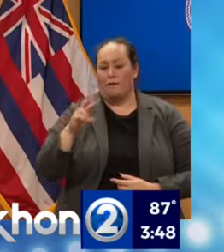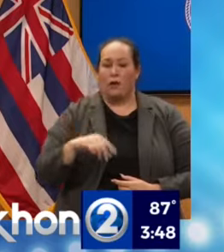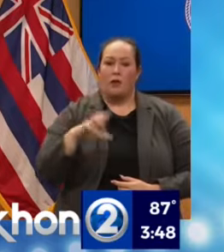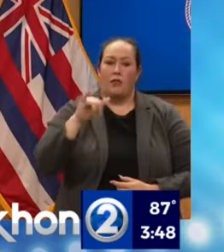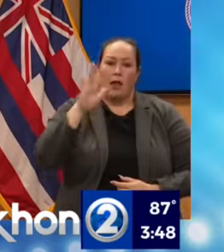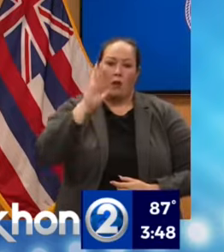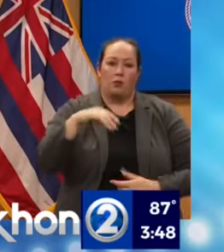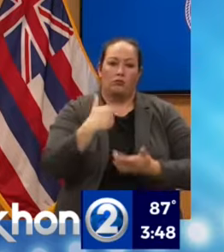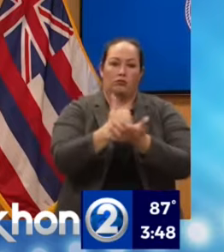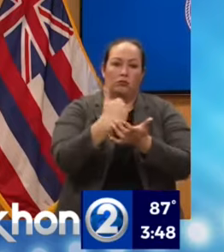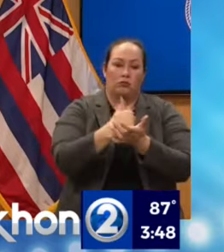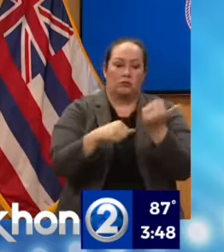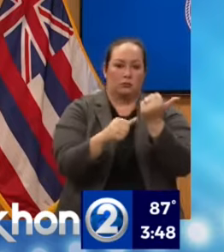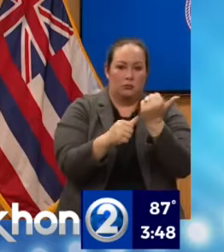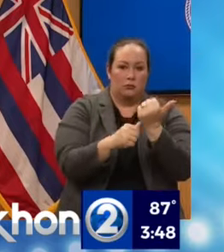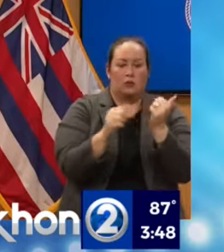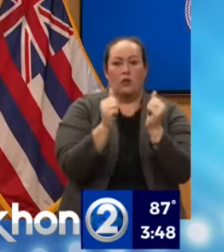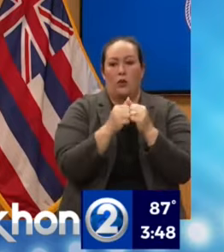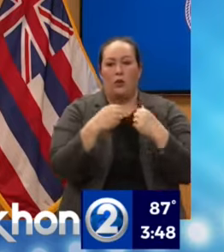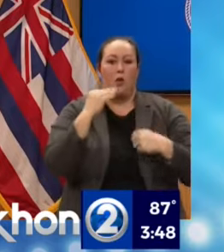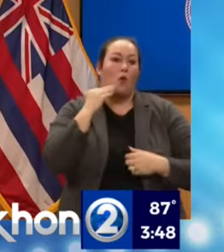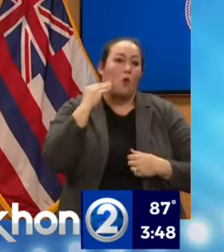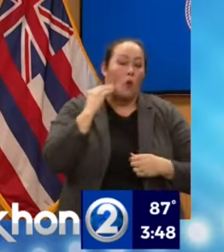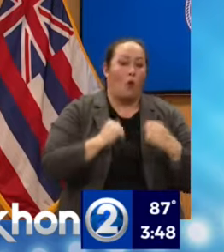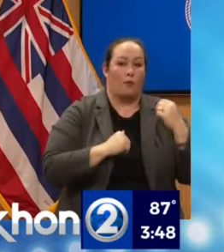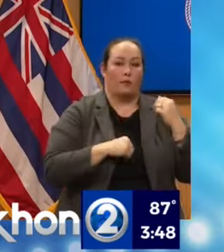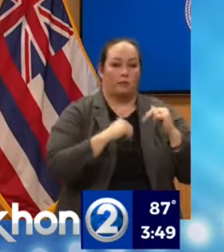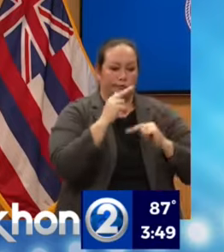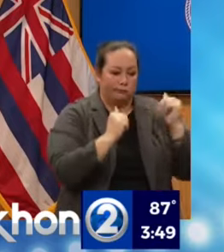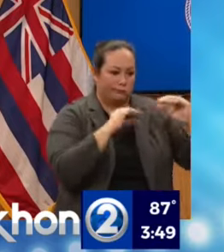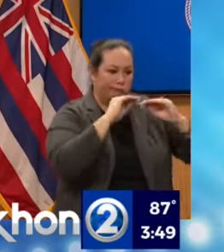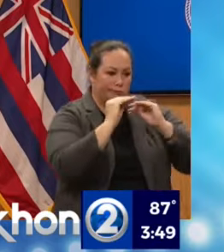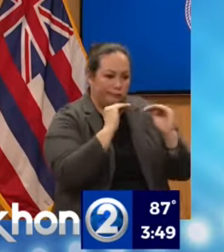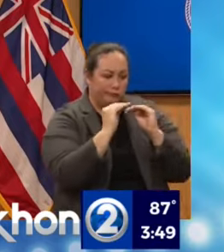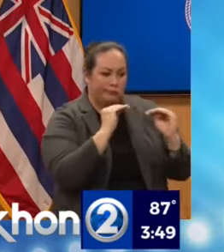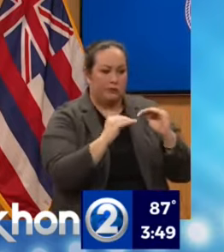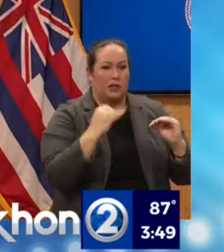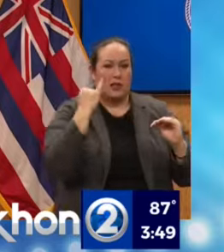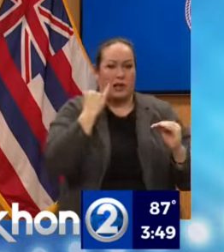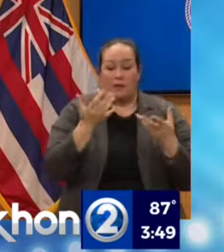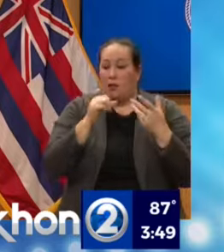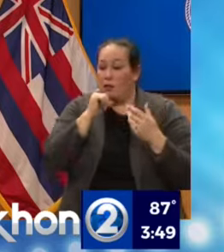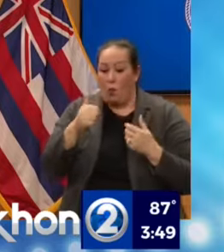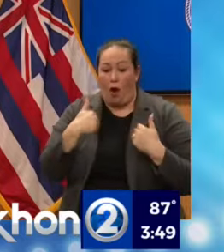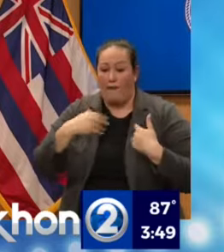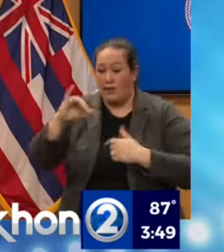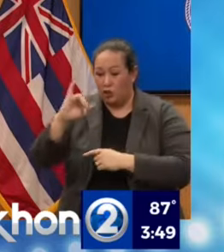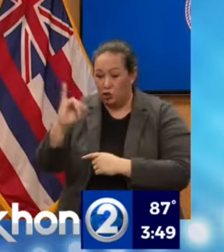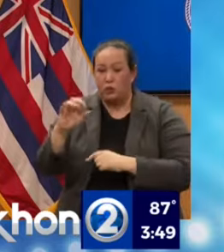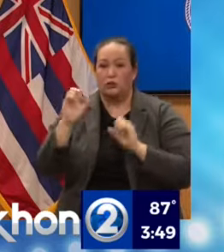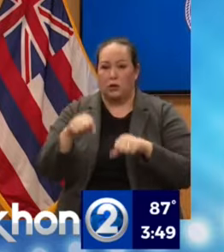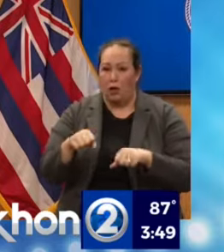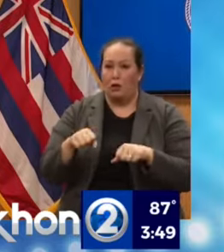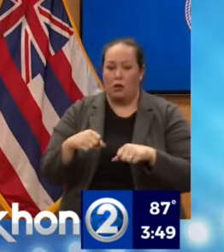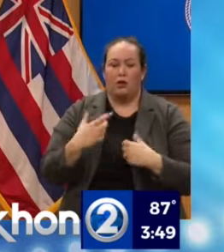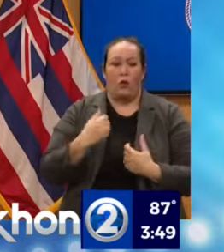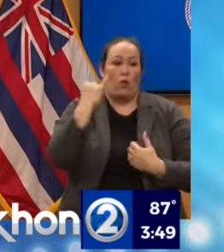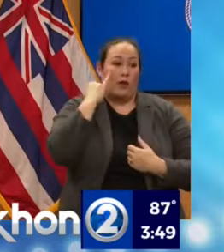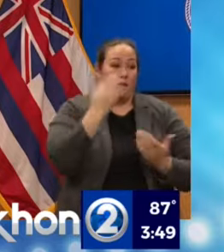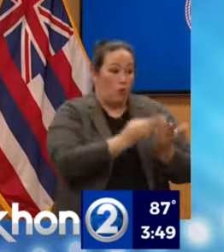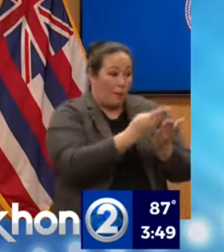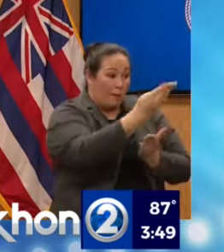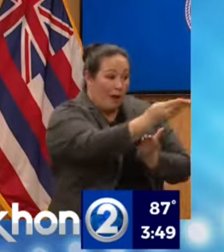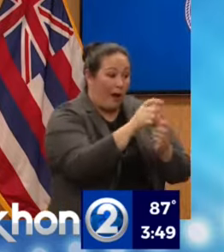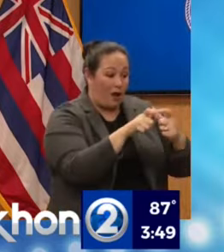or replacement and certain uninsured essential personnel property losses. So keep any receipts you incur